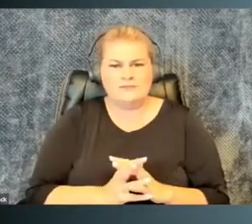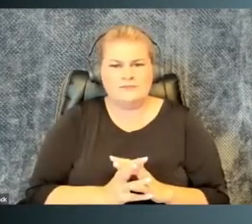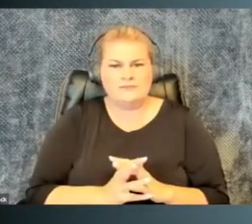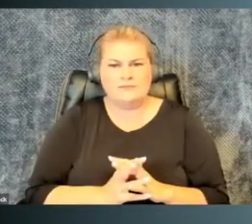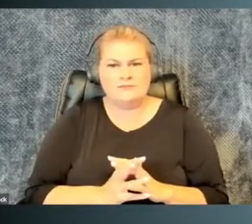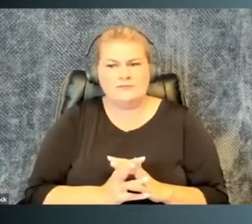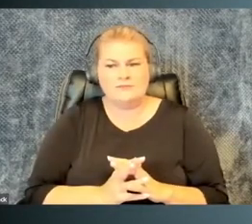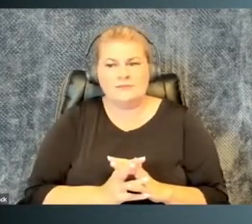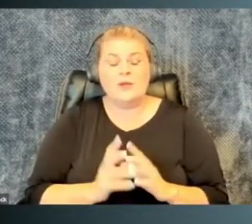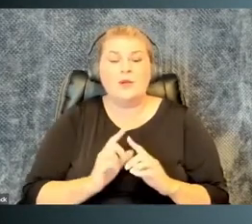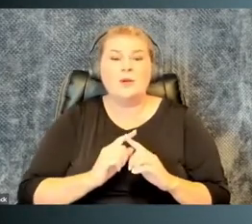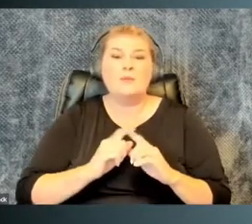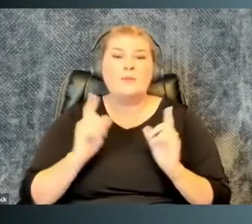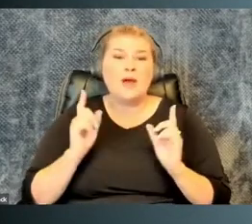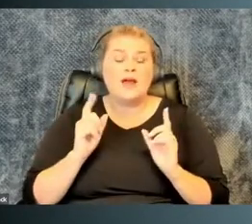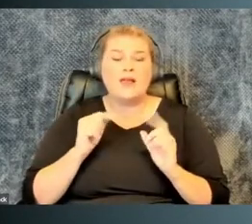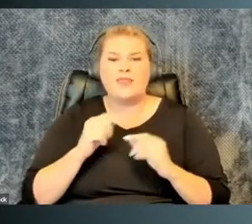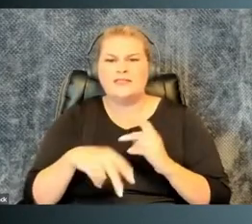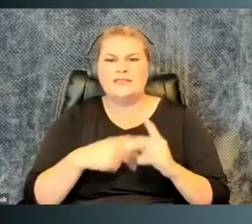was a great engineering student.